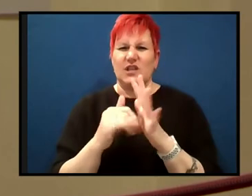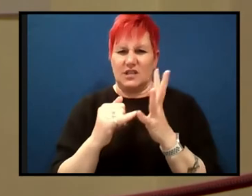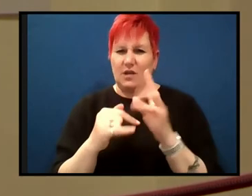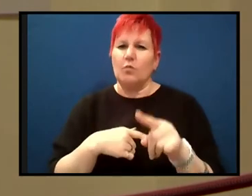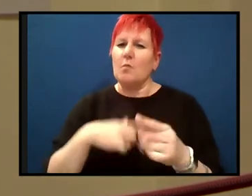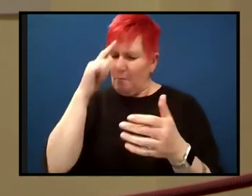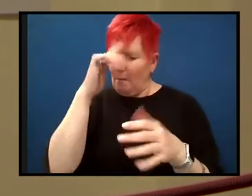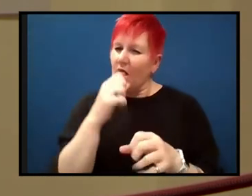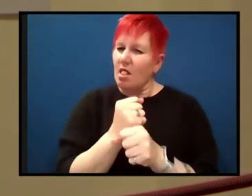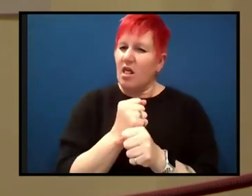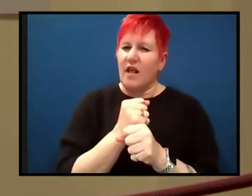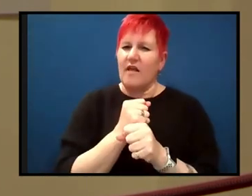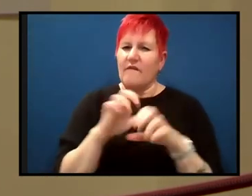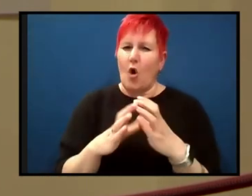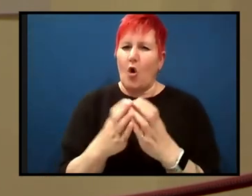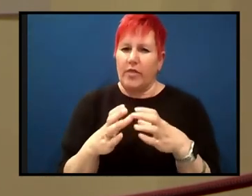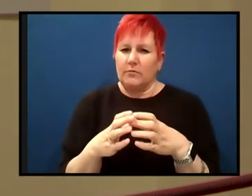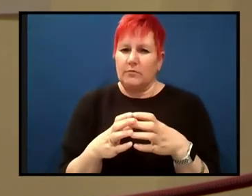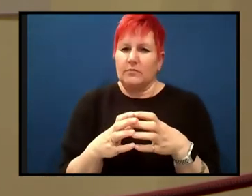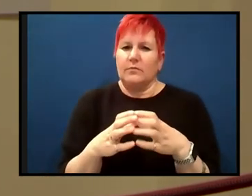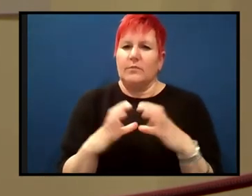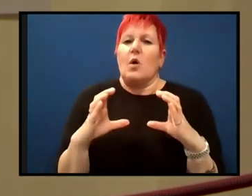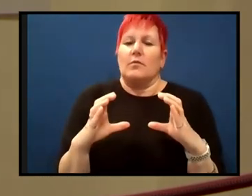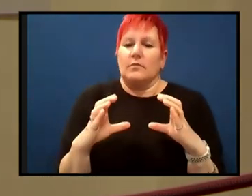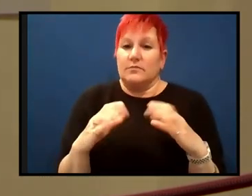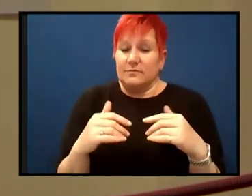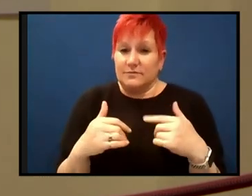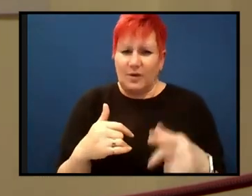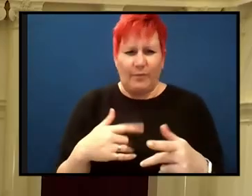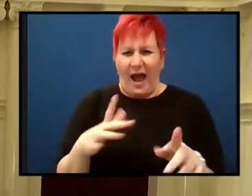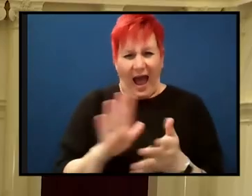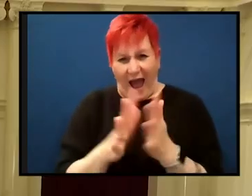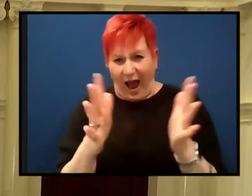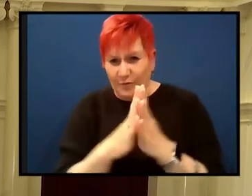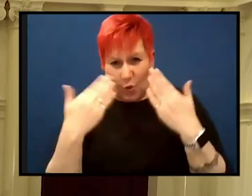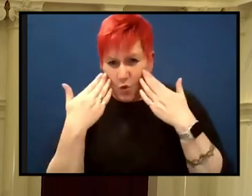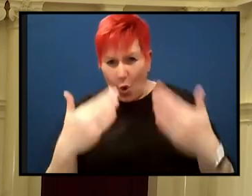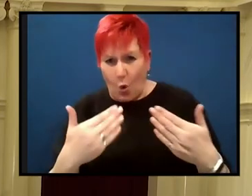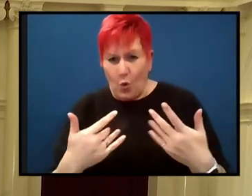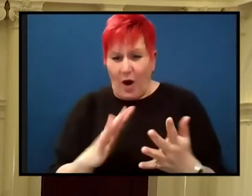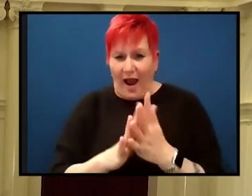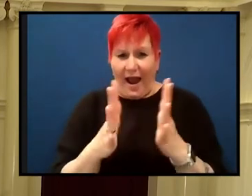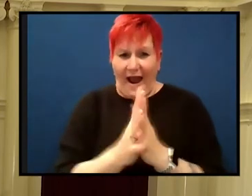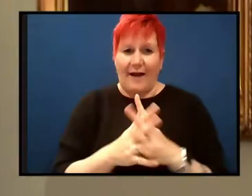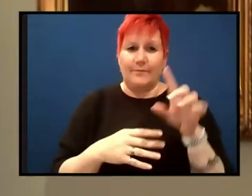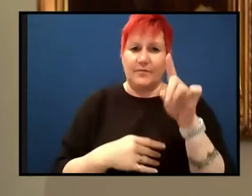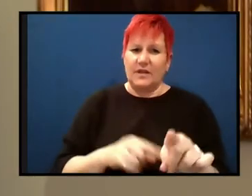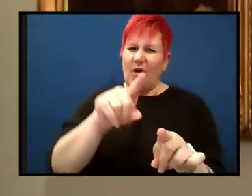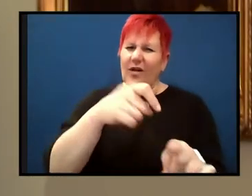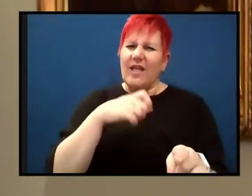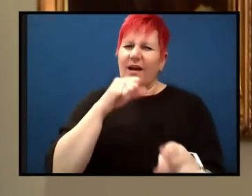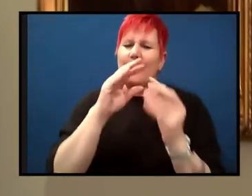It's a very difficult thing to expand a planet by the amount required. This is the, this is the idea the earth is really just like a balloon. And,